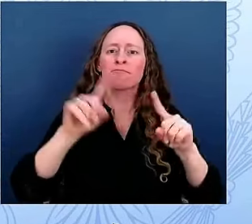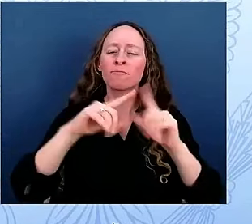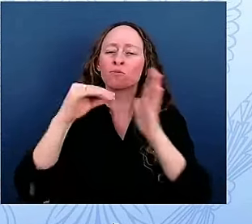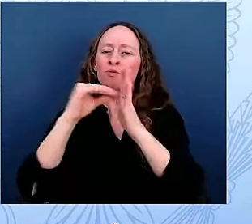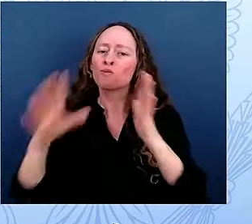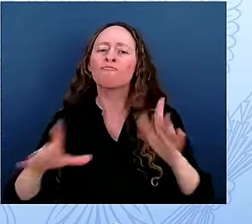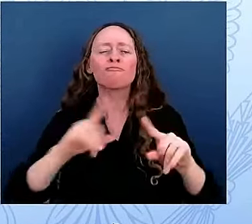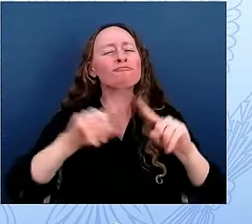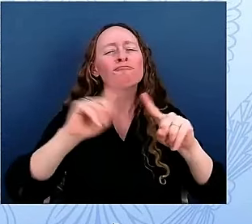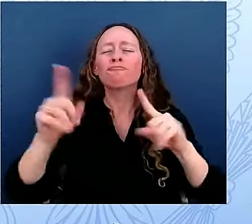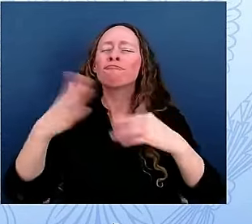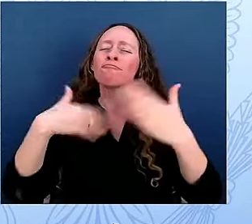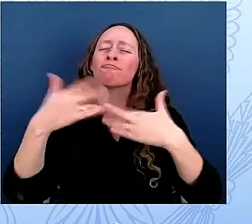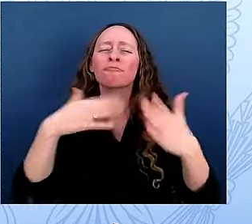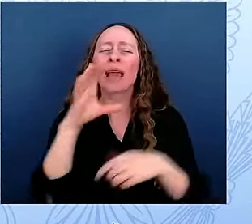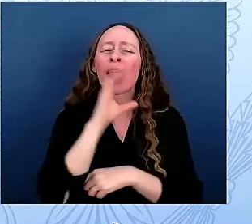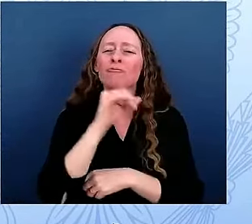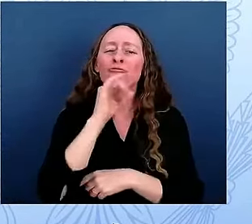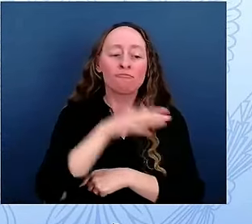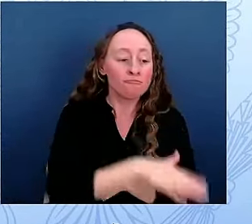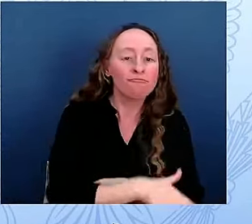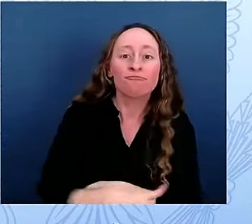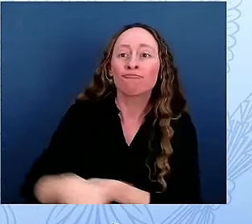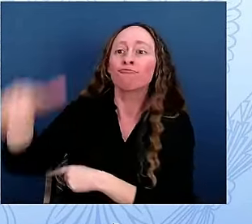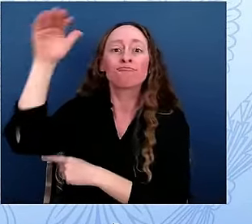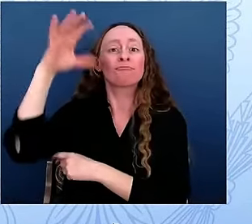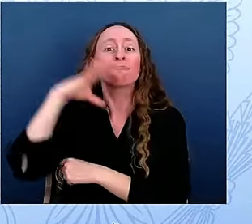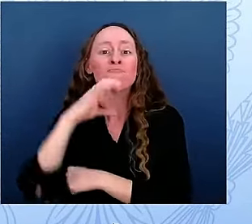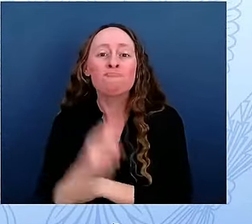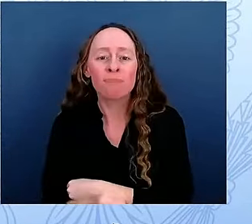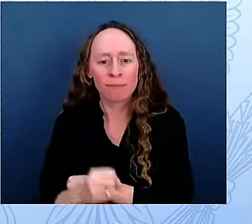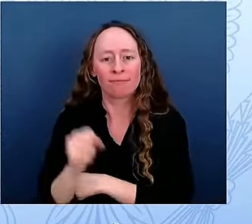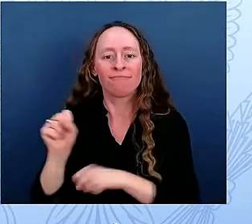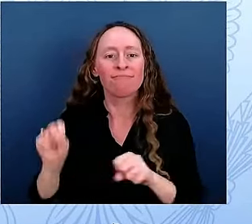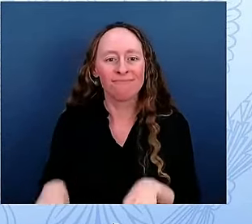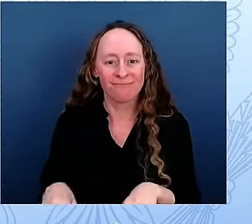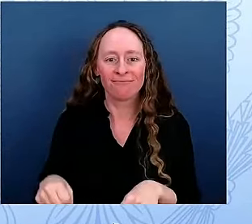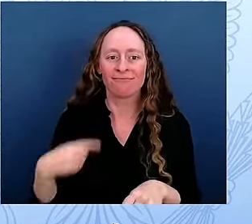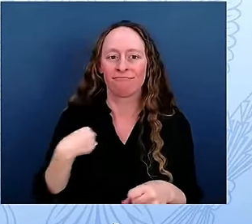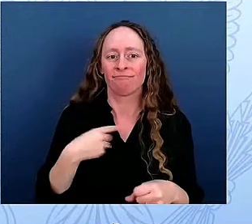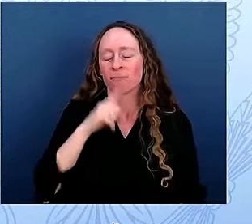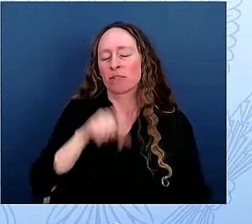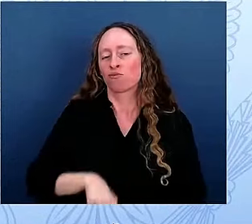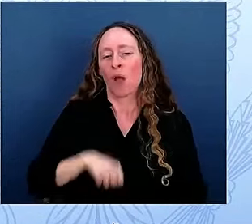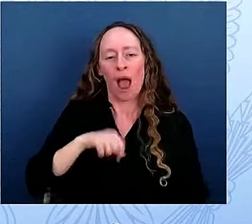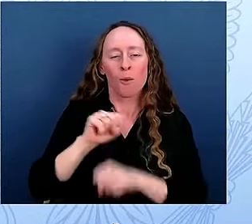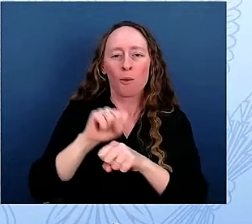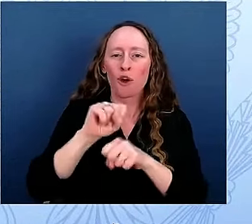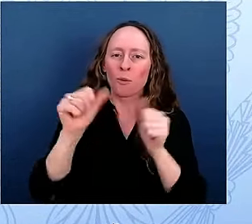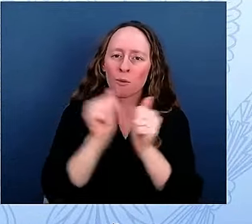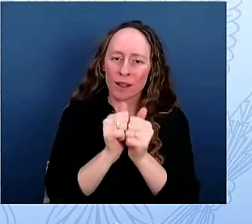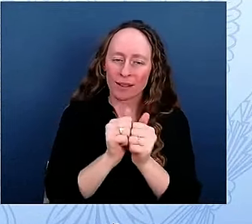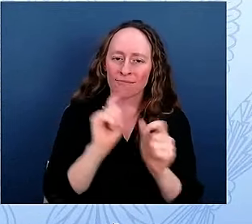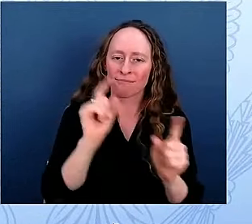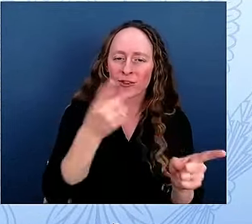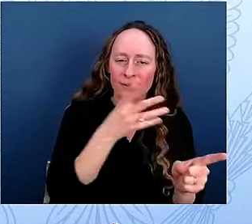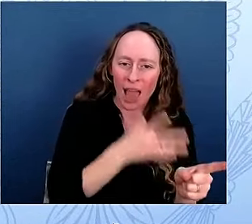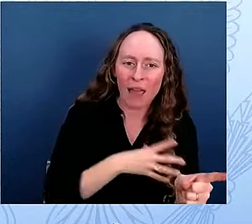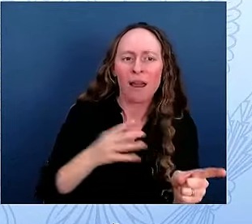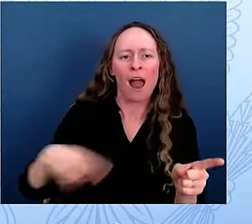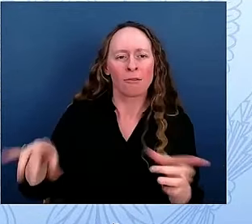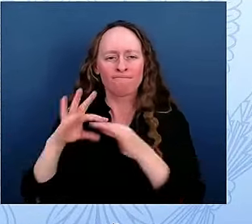collaborate with the White House and the First Lady on a new tour experience and in caring for the White House and its spectacular setting